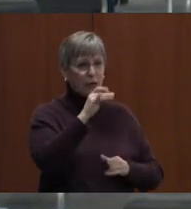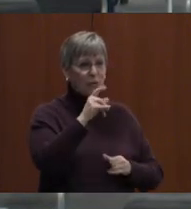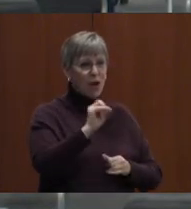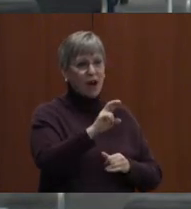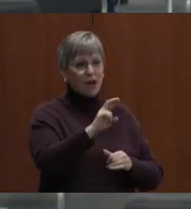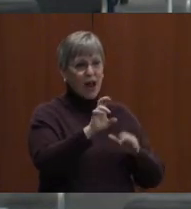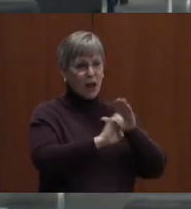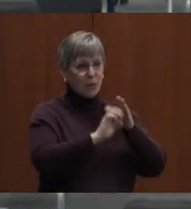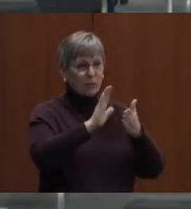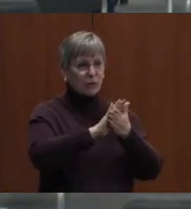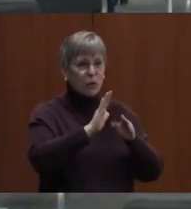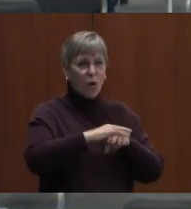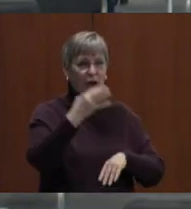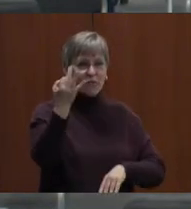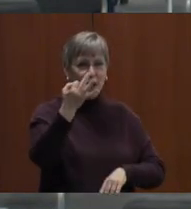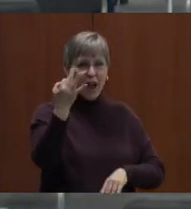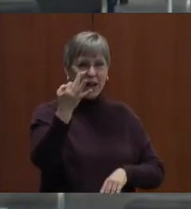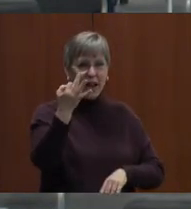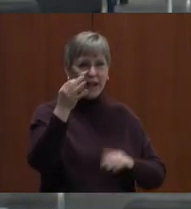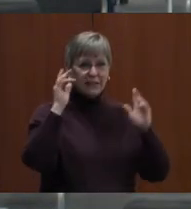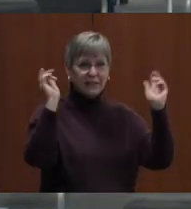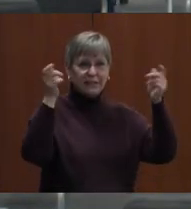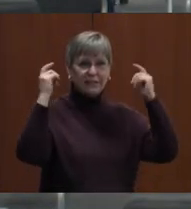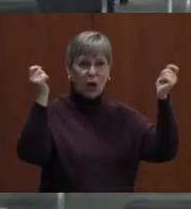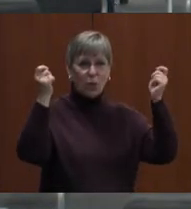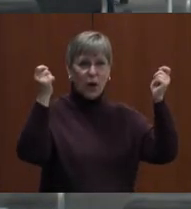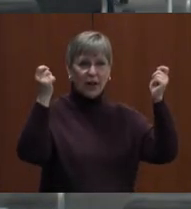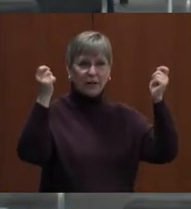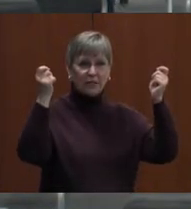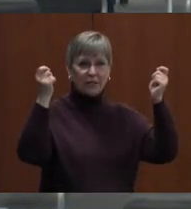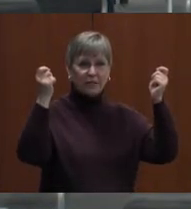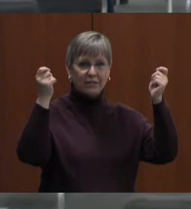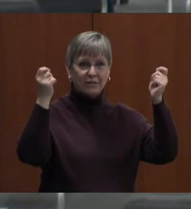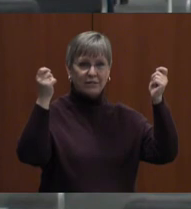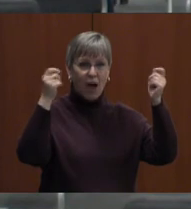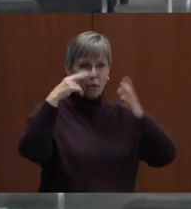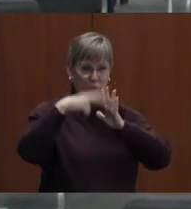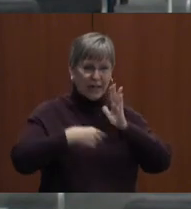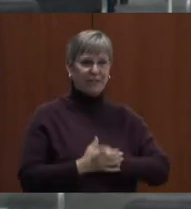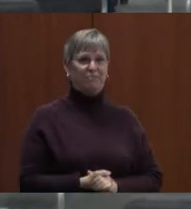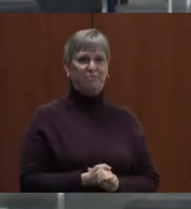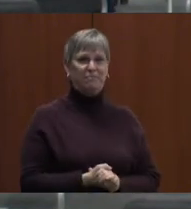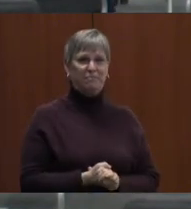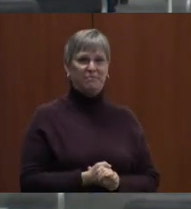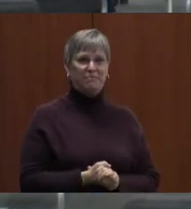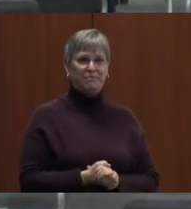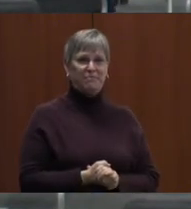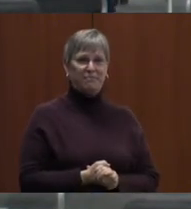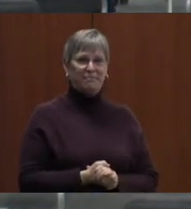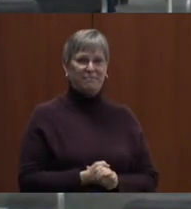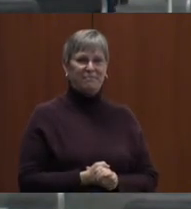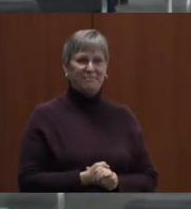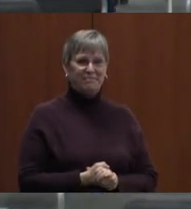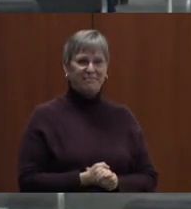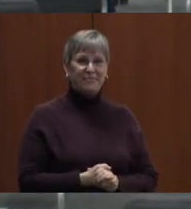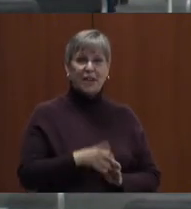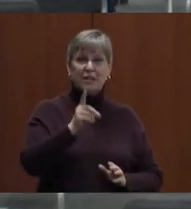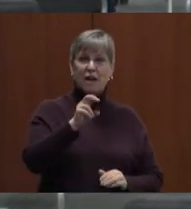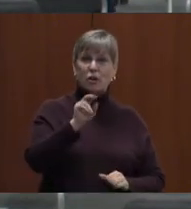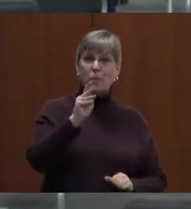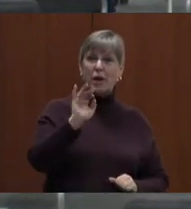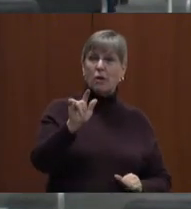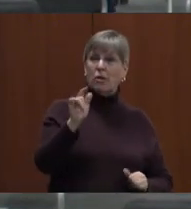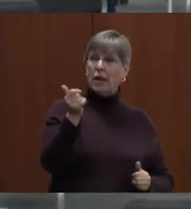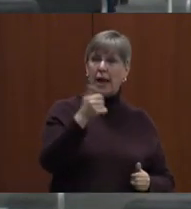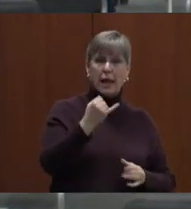in celebration of reading. A wonderful thing. Dr. Michael, do you